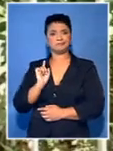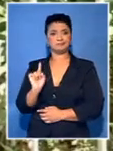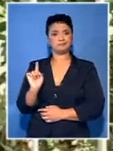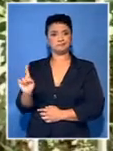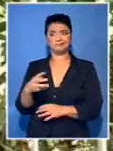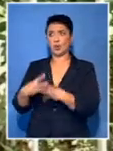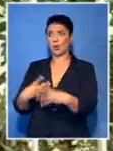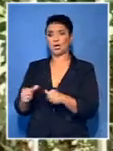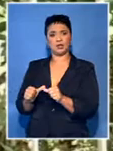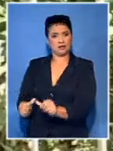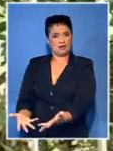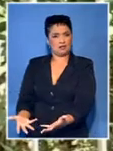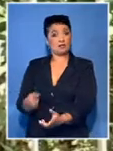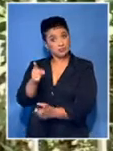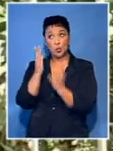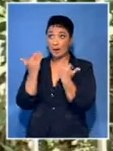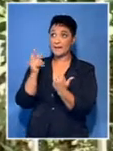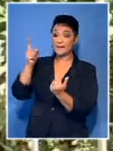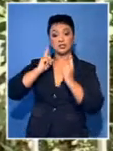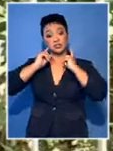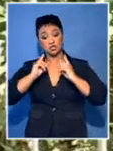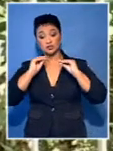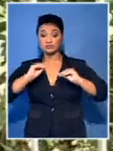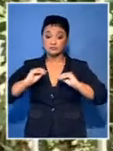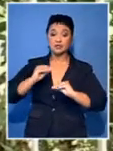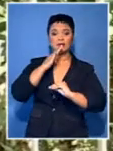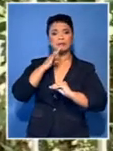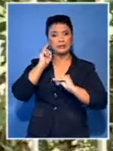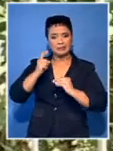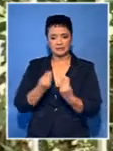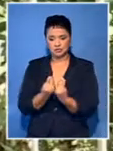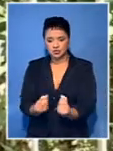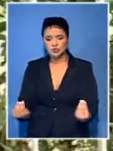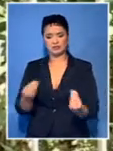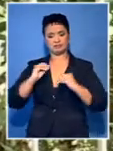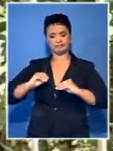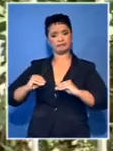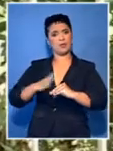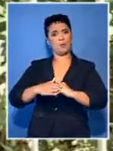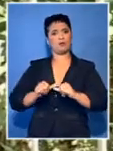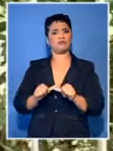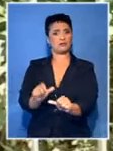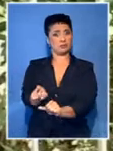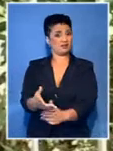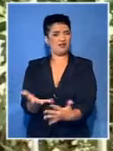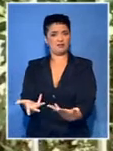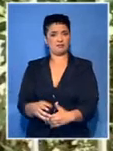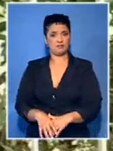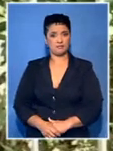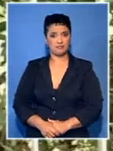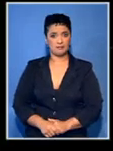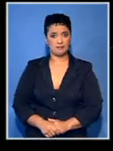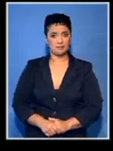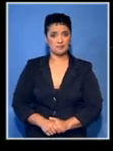and you expect them to deliver the social mandate that is to educate the learners of this particular